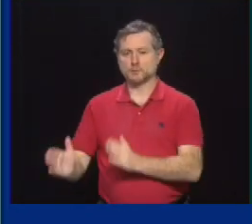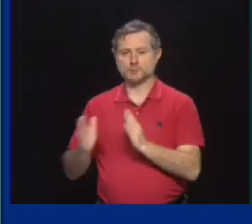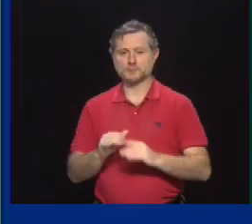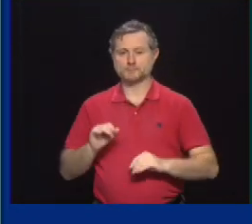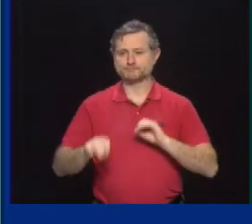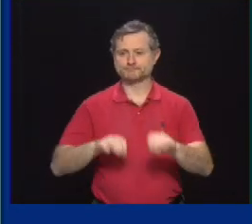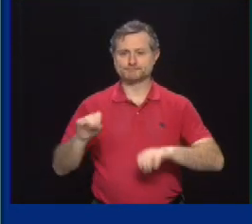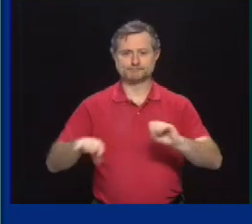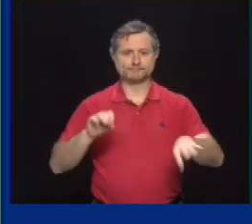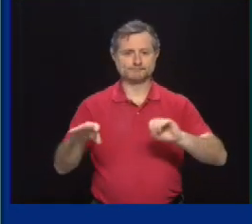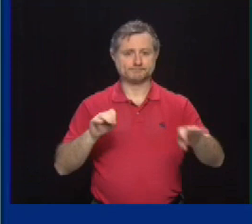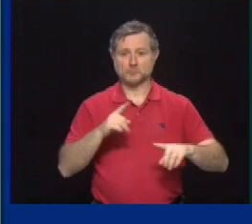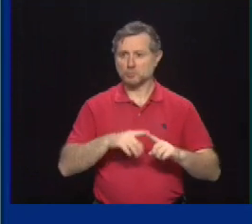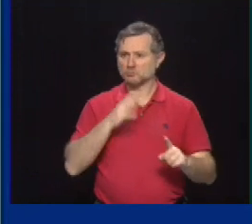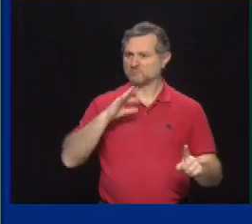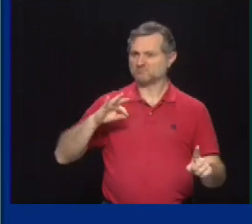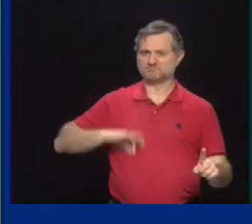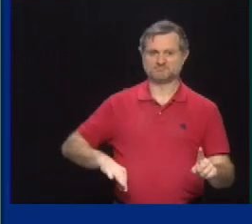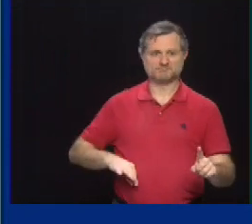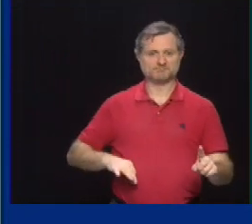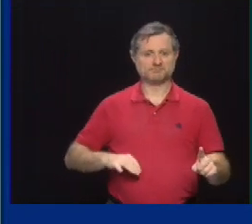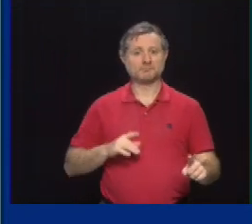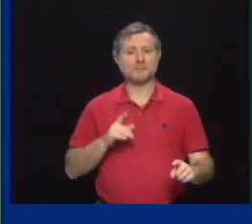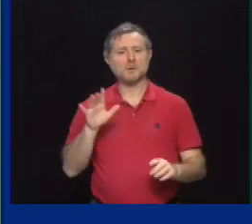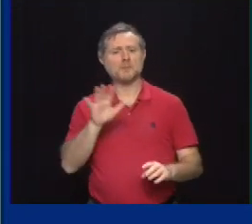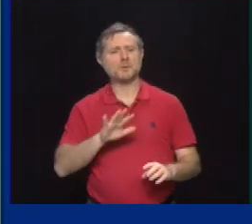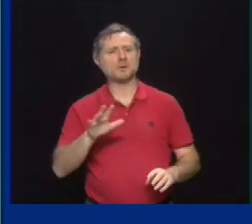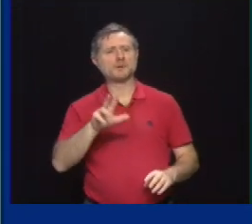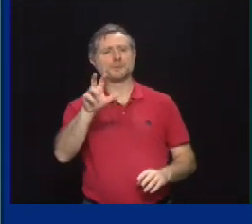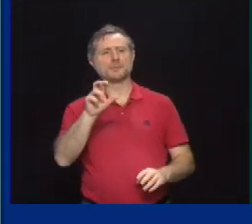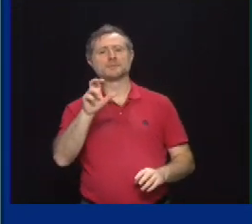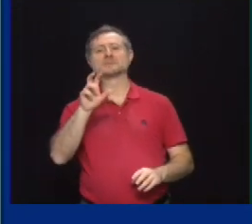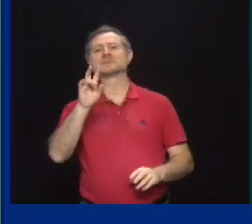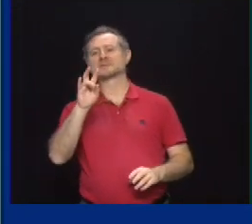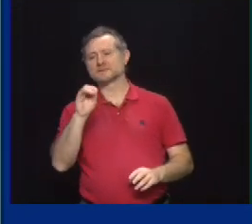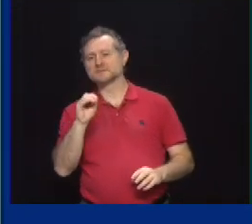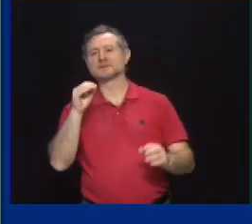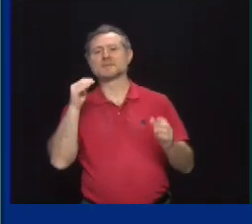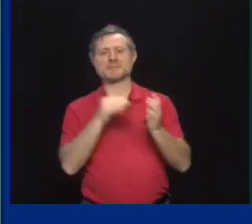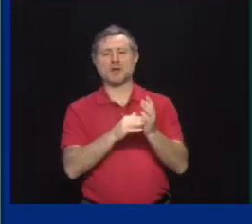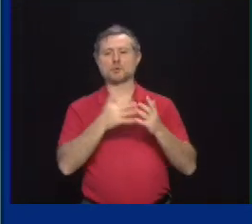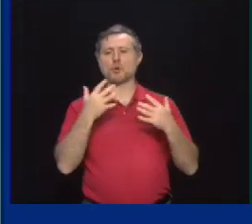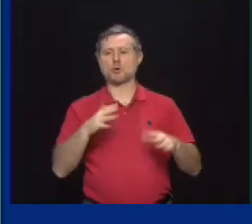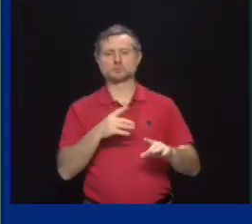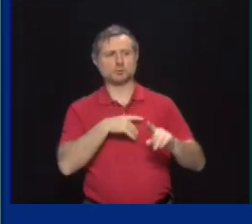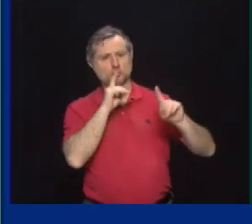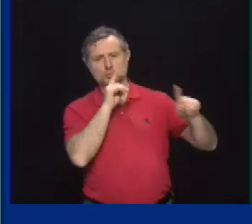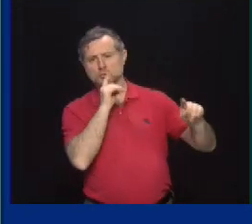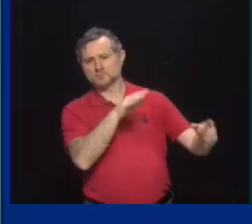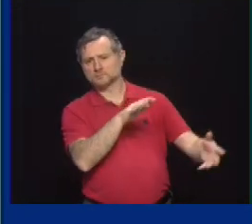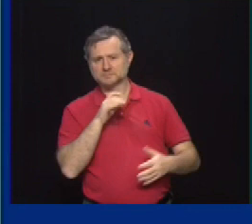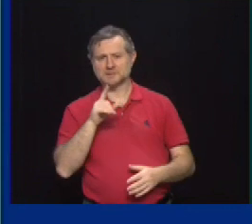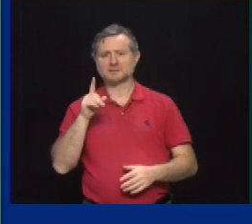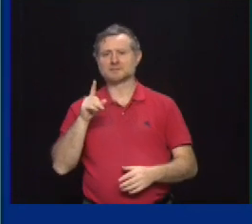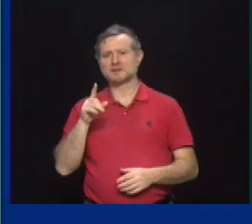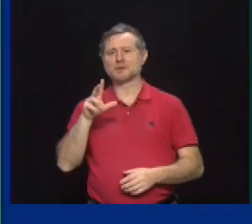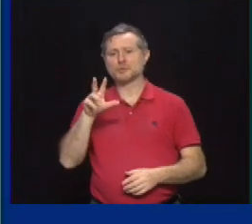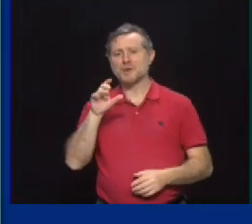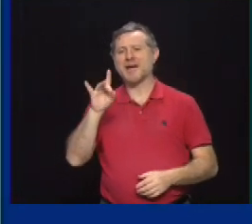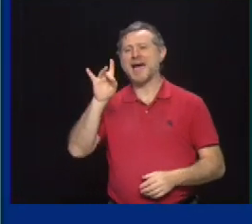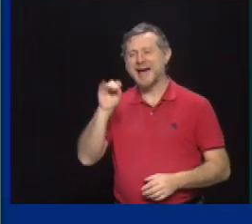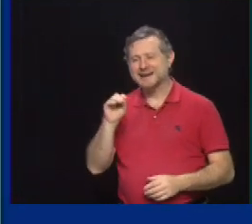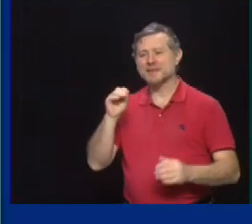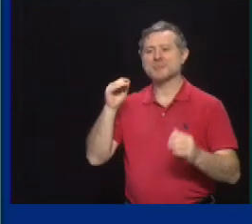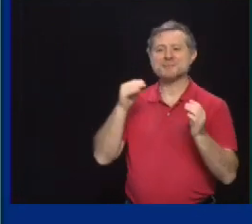We've had over 370 providers across New York already pre-ordered 380,000